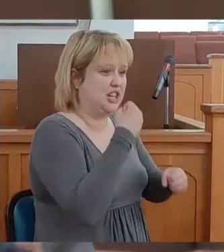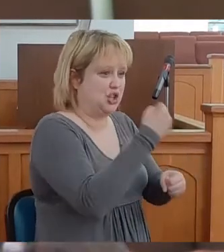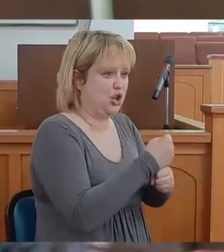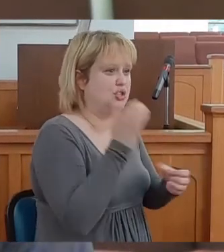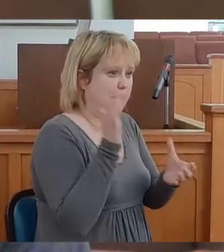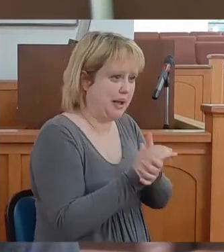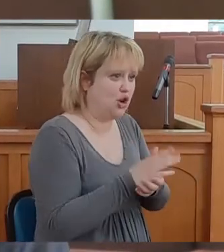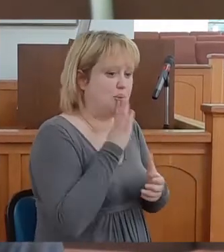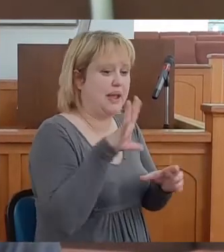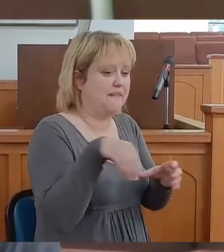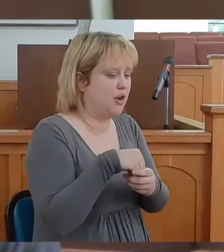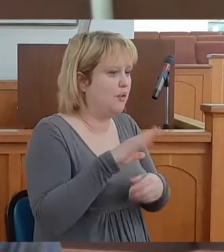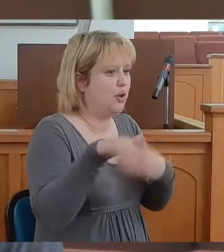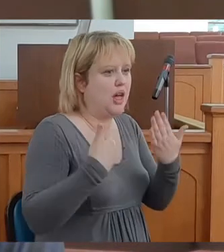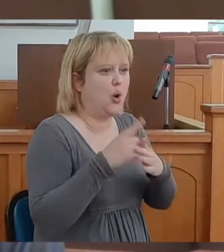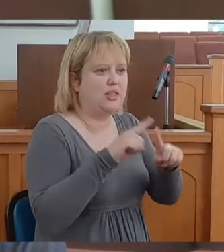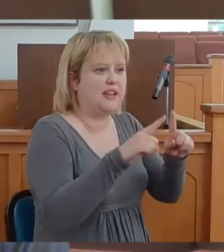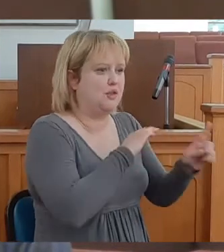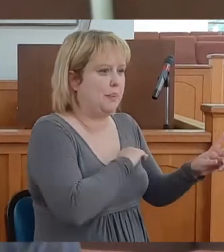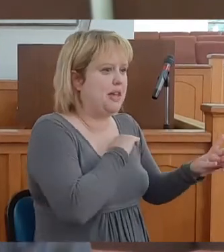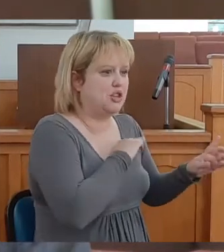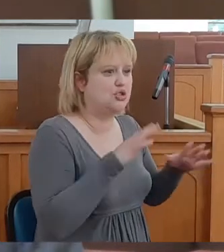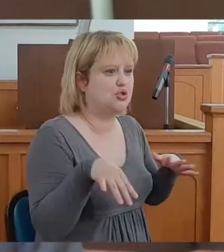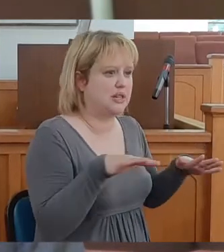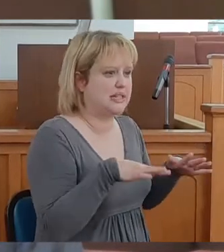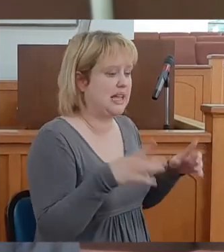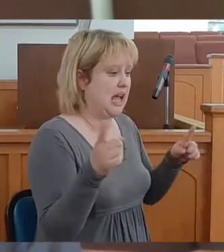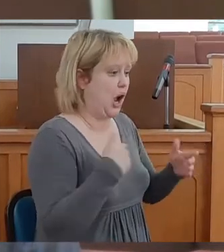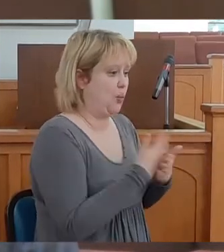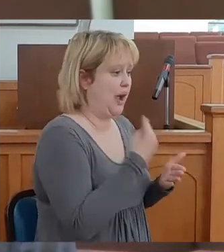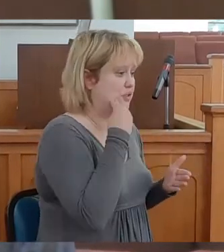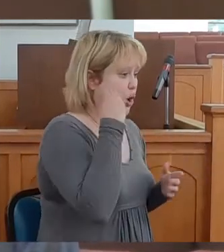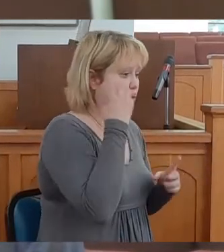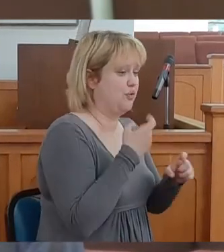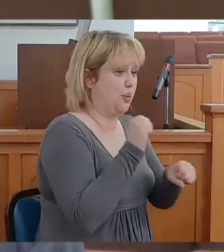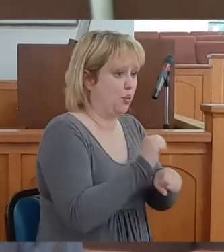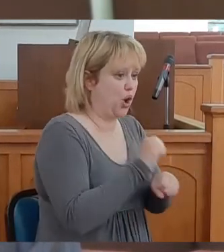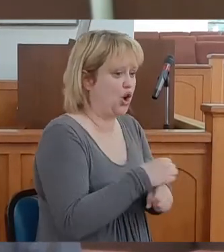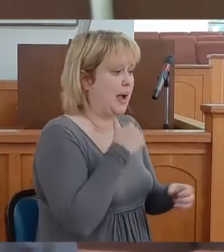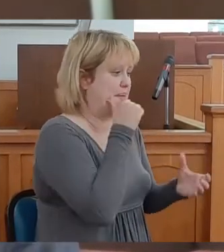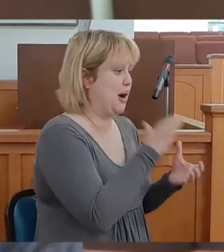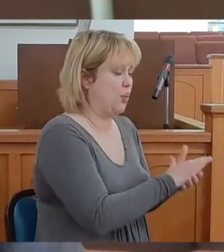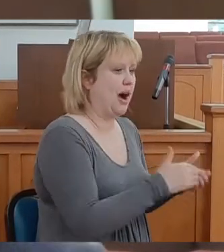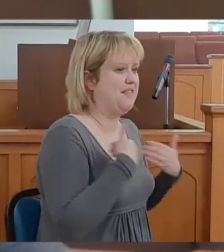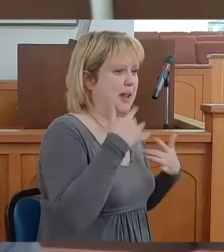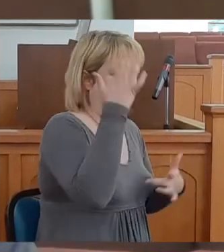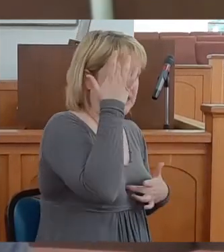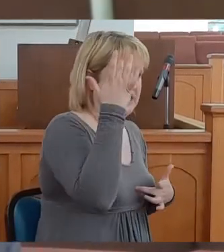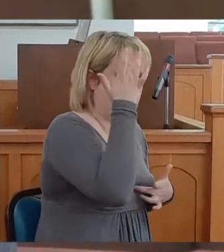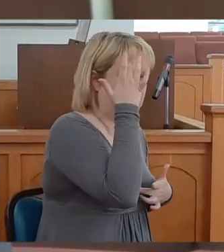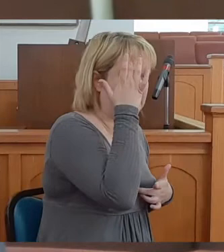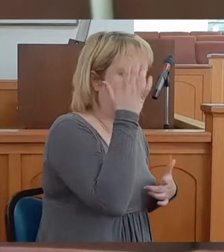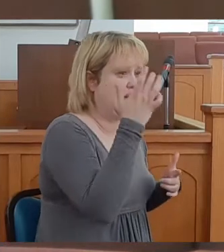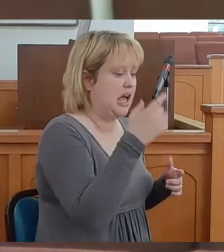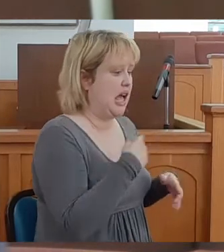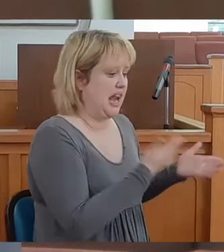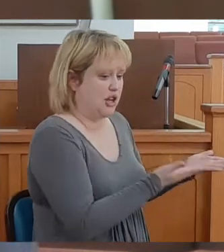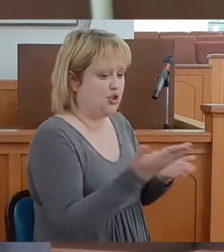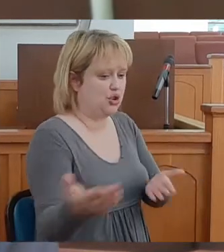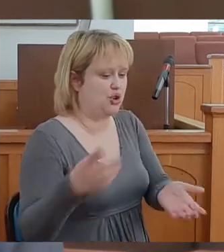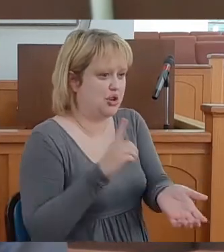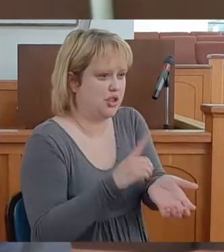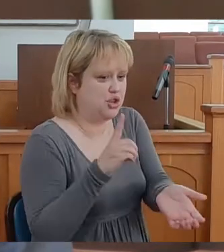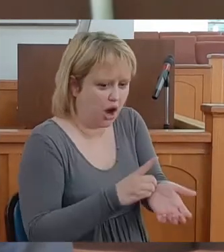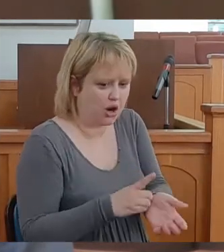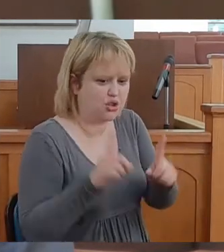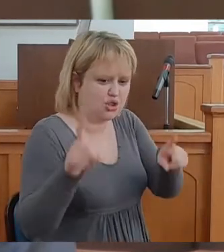and being involved with all the different ministry, I came home from work. My wife had been sick. I took her to the